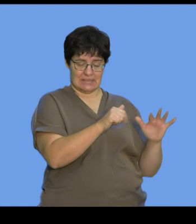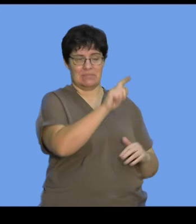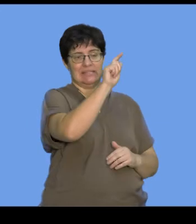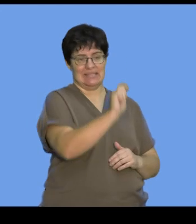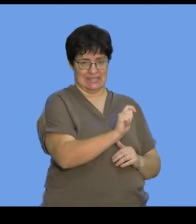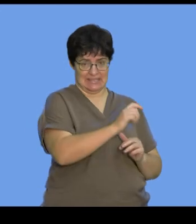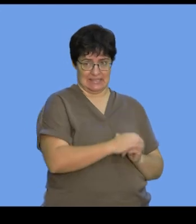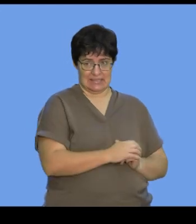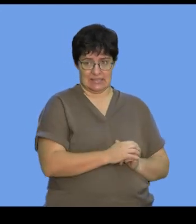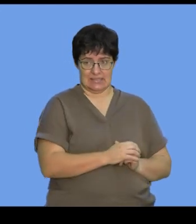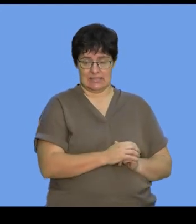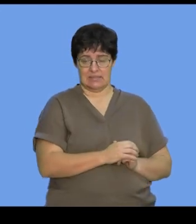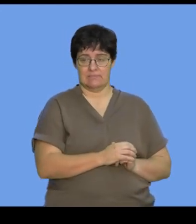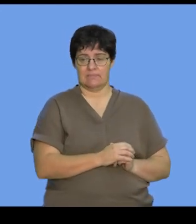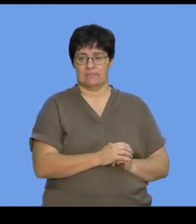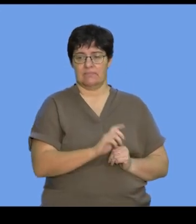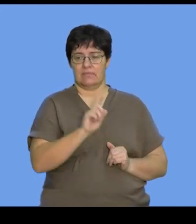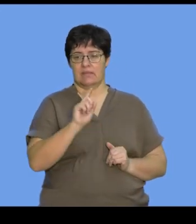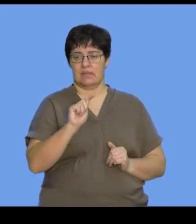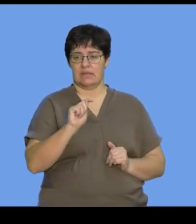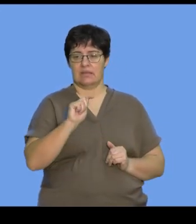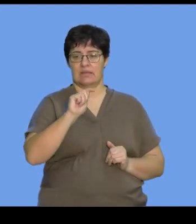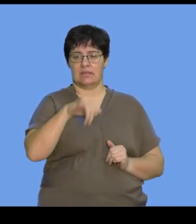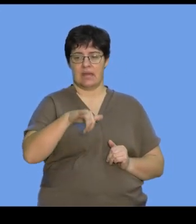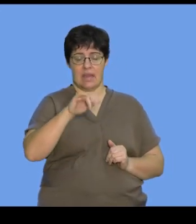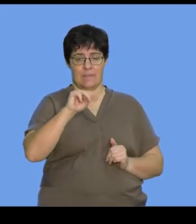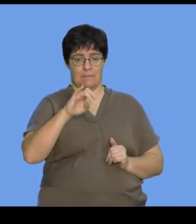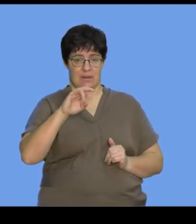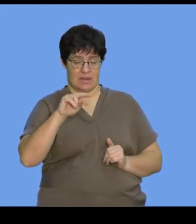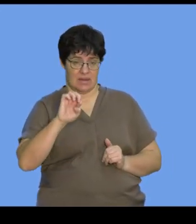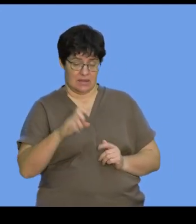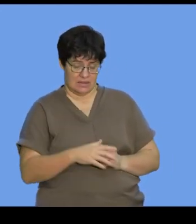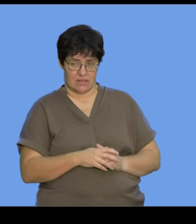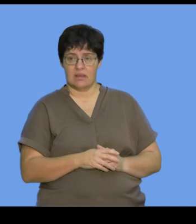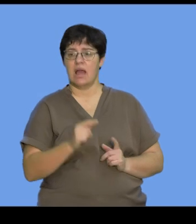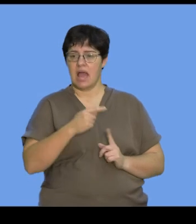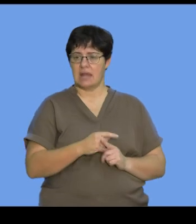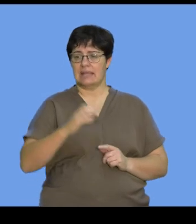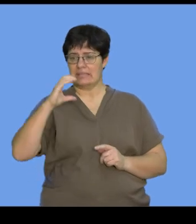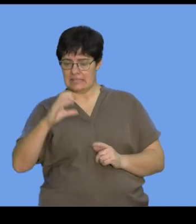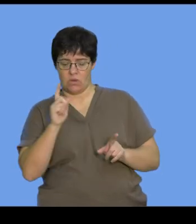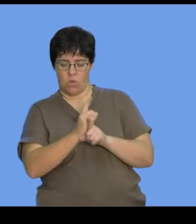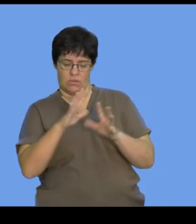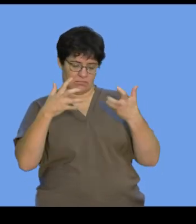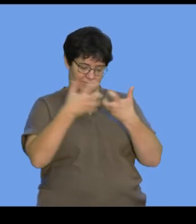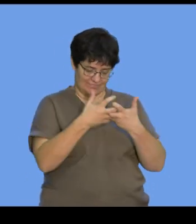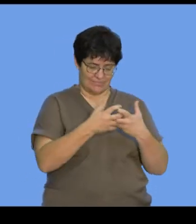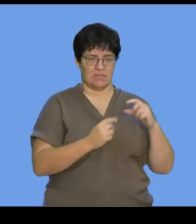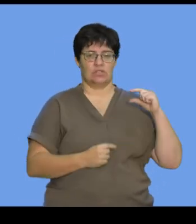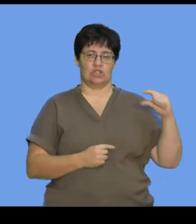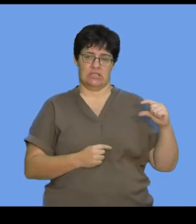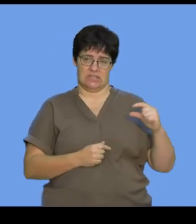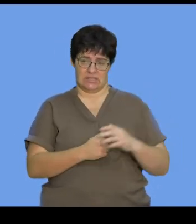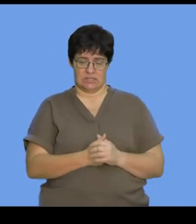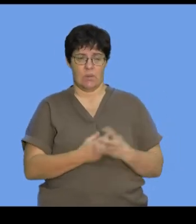end is going to be a thymine. And likewise, cytosine base pairs with guanine. And hence, that number five